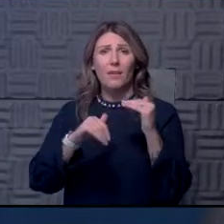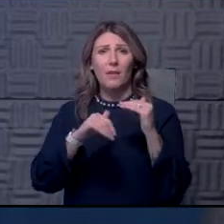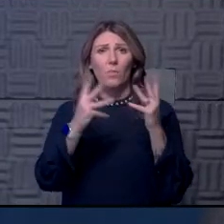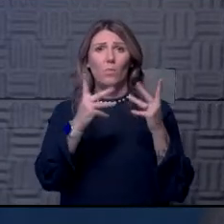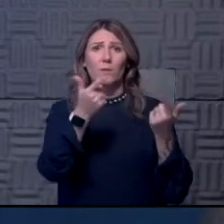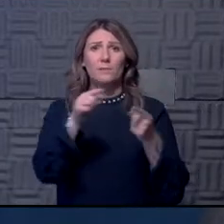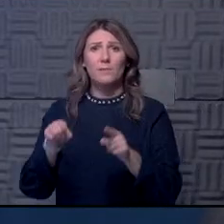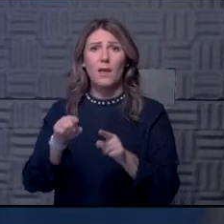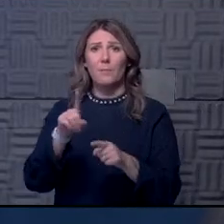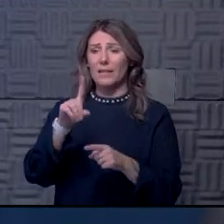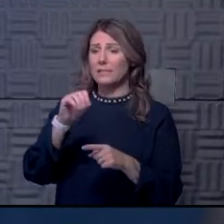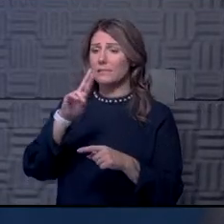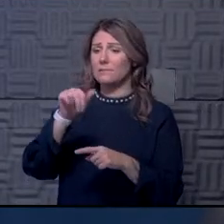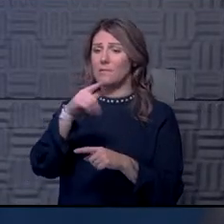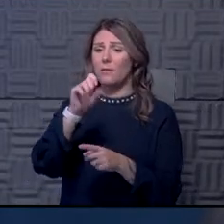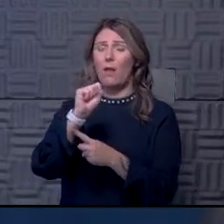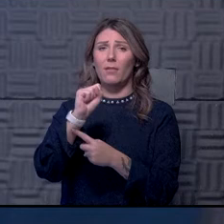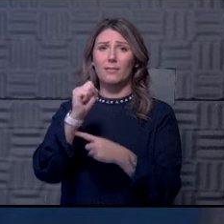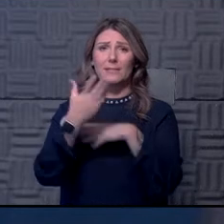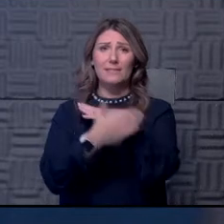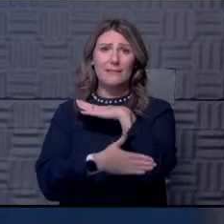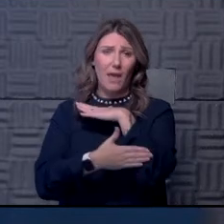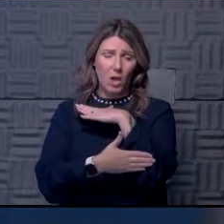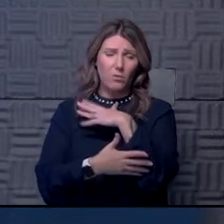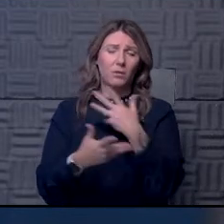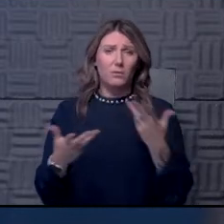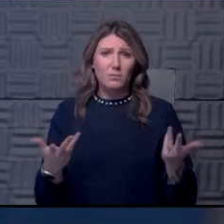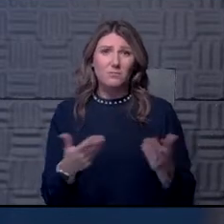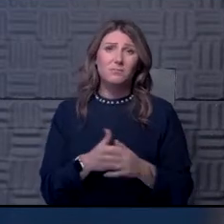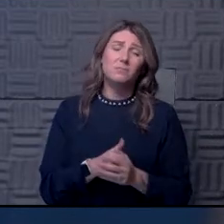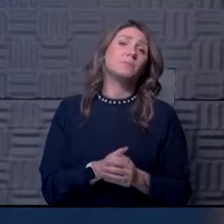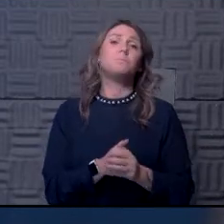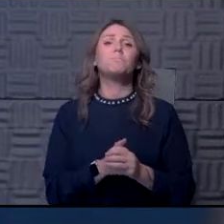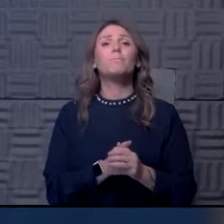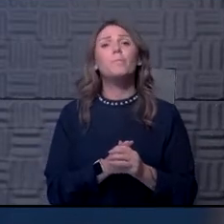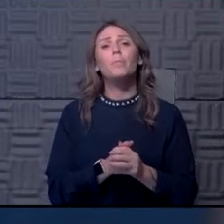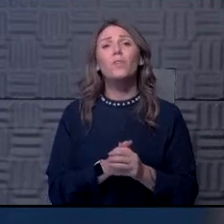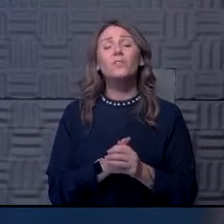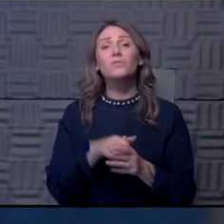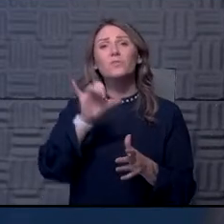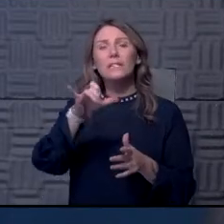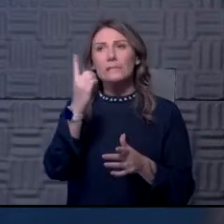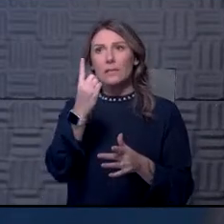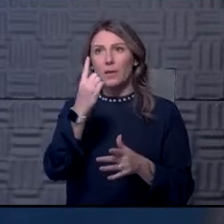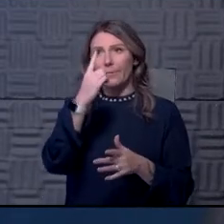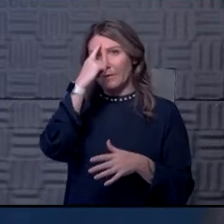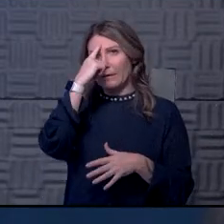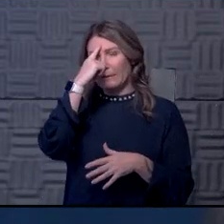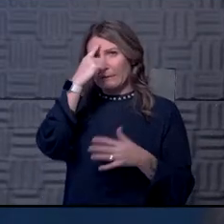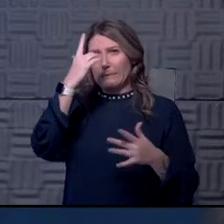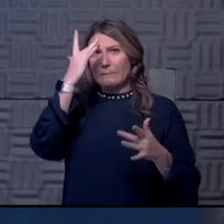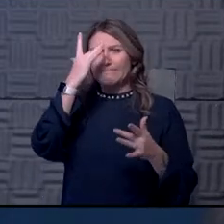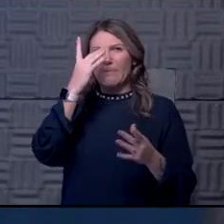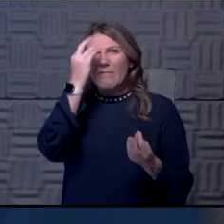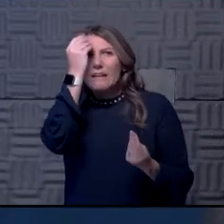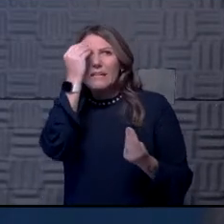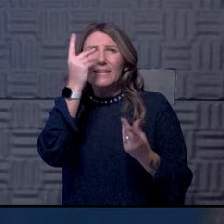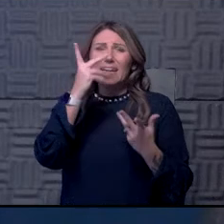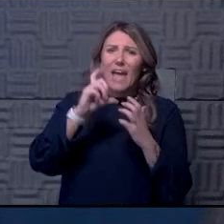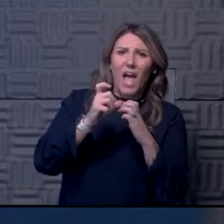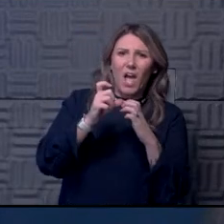in Douglas County right now, at least in the state of Kansas. Uh, so, uh, I, I think that's, that's something that's on our mind is how we can really emphasize, uh,